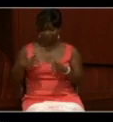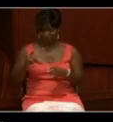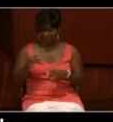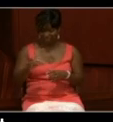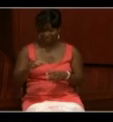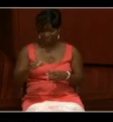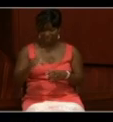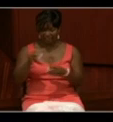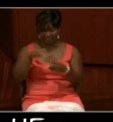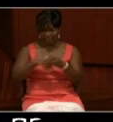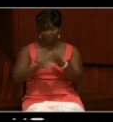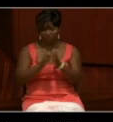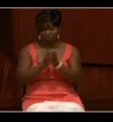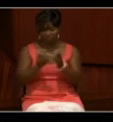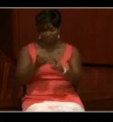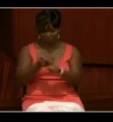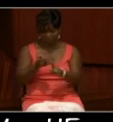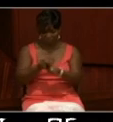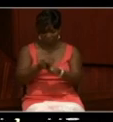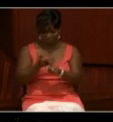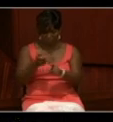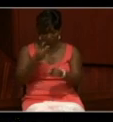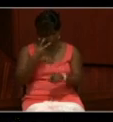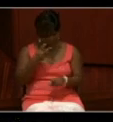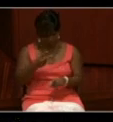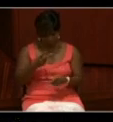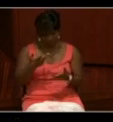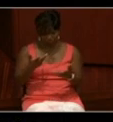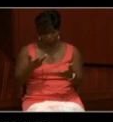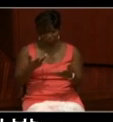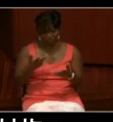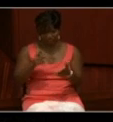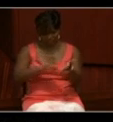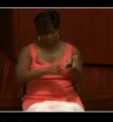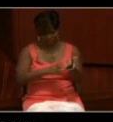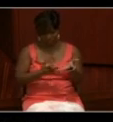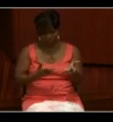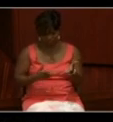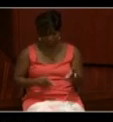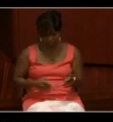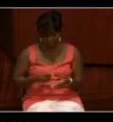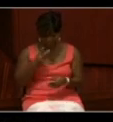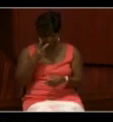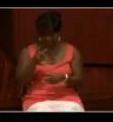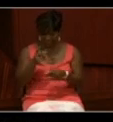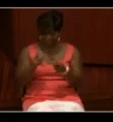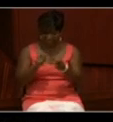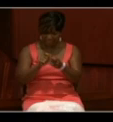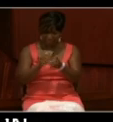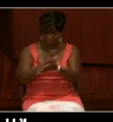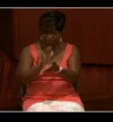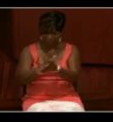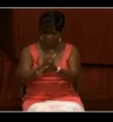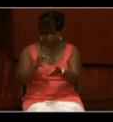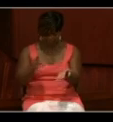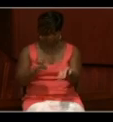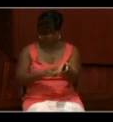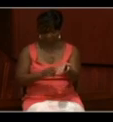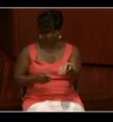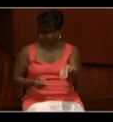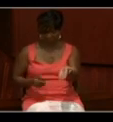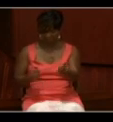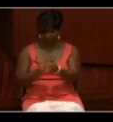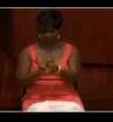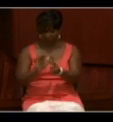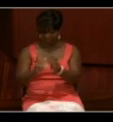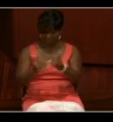into the logbook himself. And so I got to see his signature and see the exact paper that he signed with his